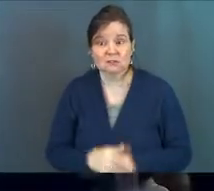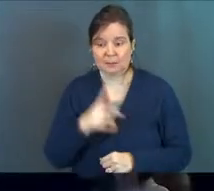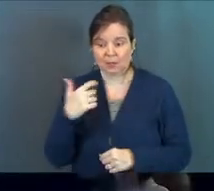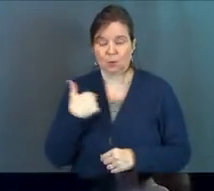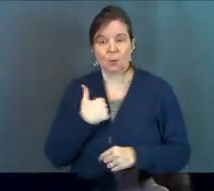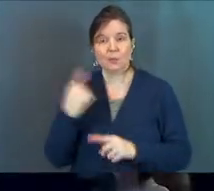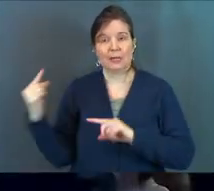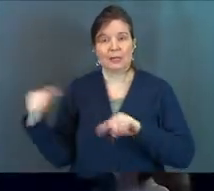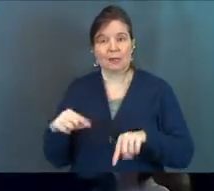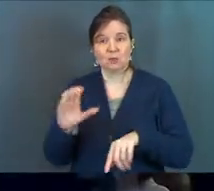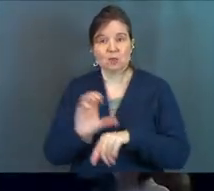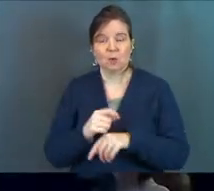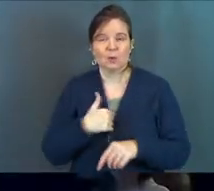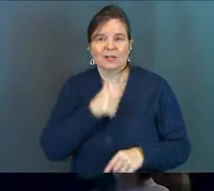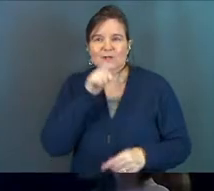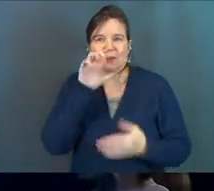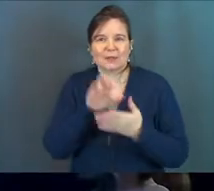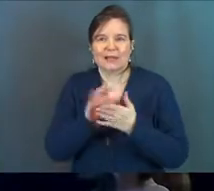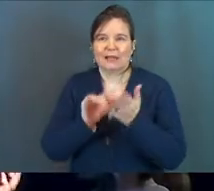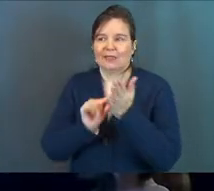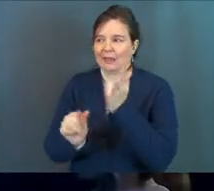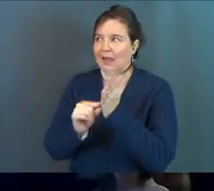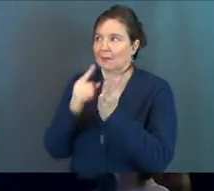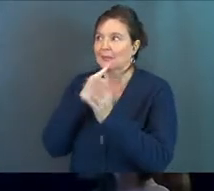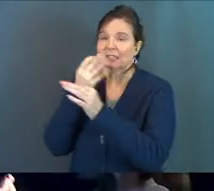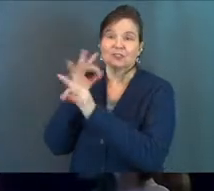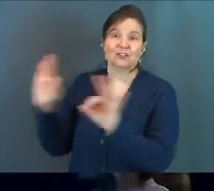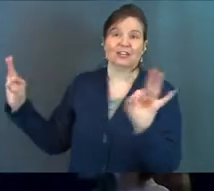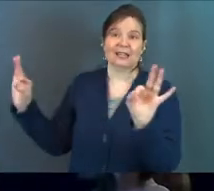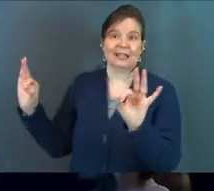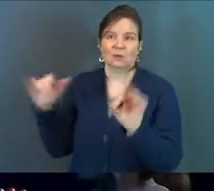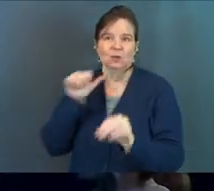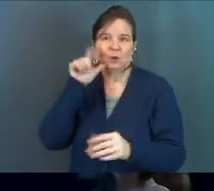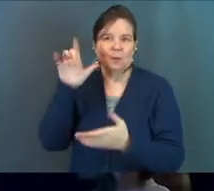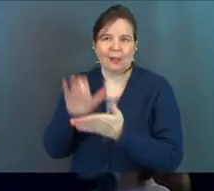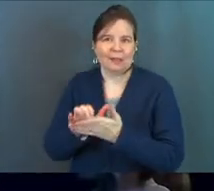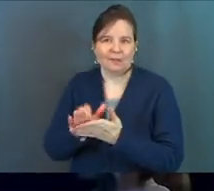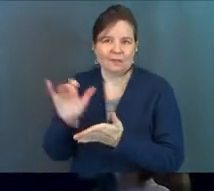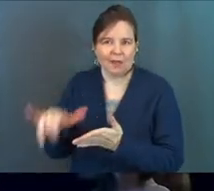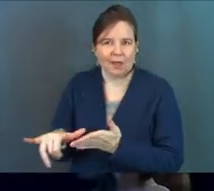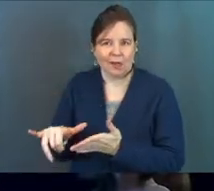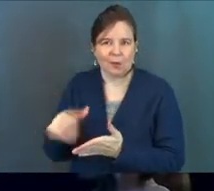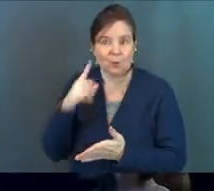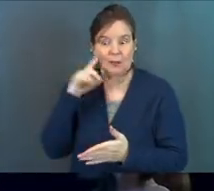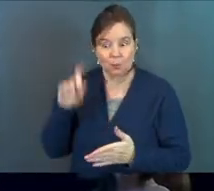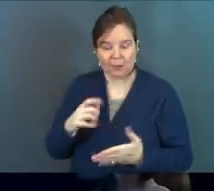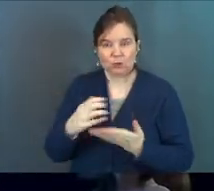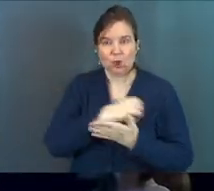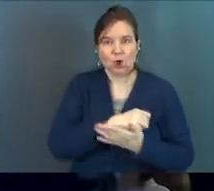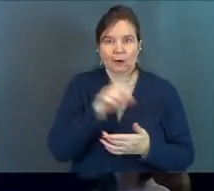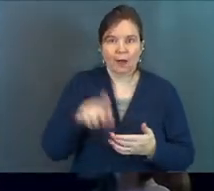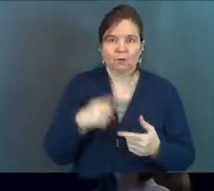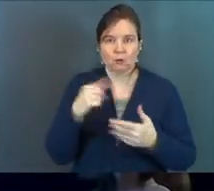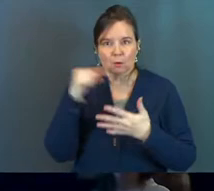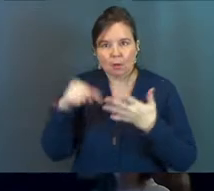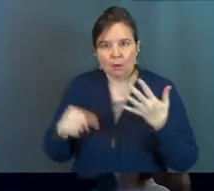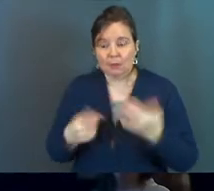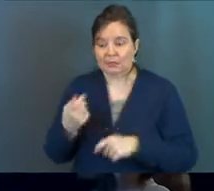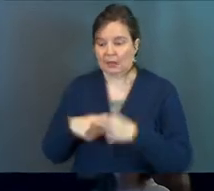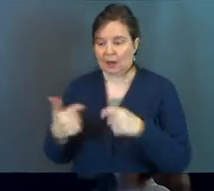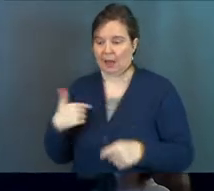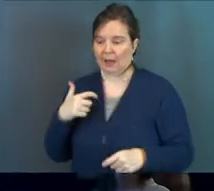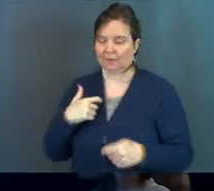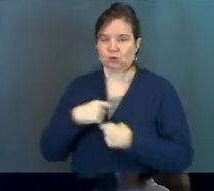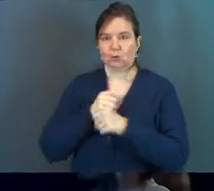Because we even come to church and we don't believe the gospel that it's free. We don't believe that the work's been done for us by Jesus on the cross. Instead,